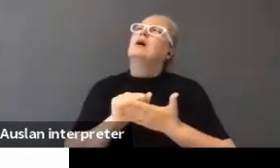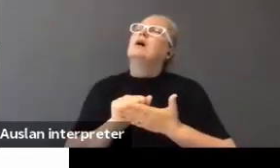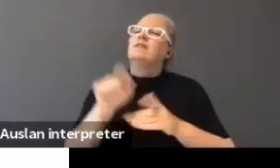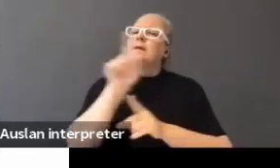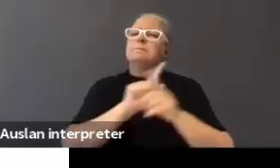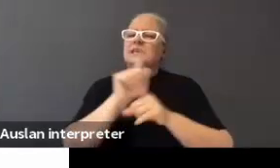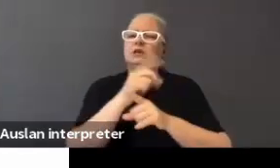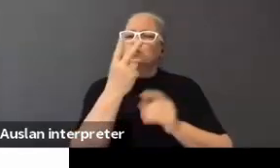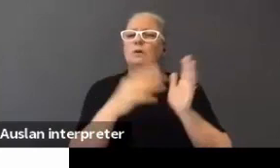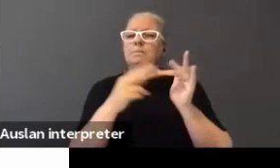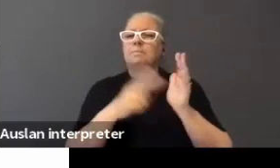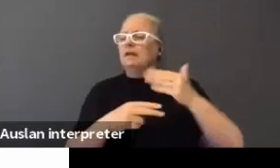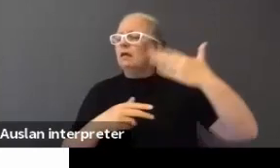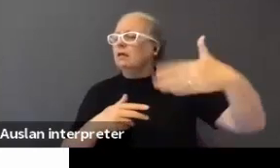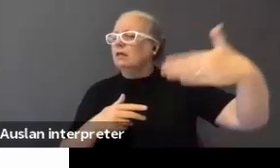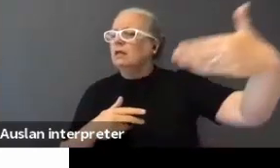minutes in front of you.